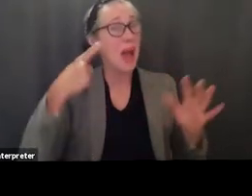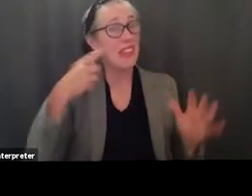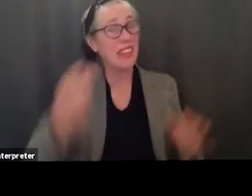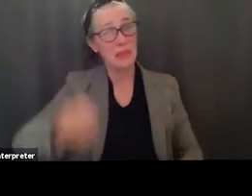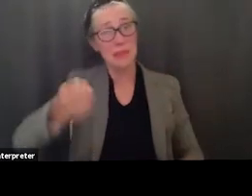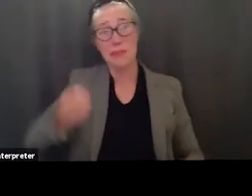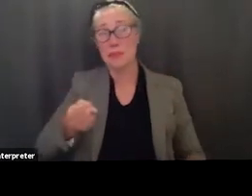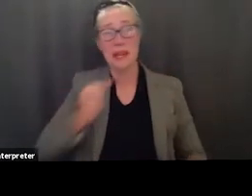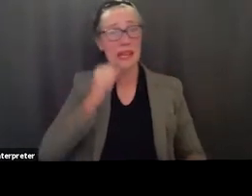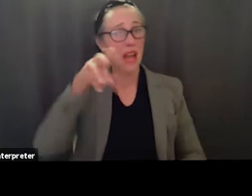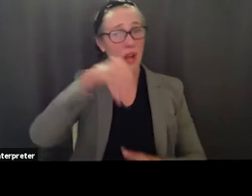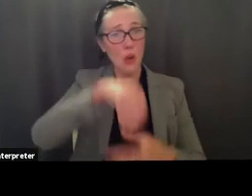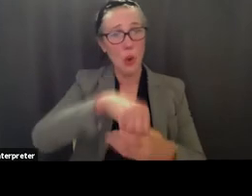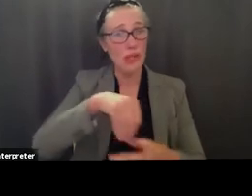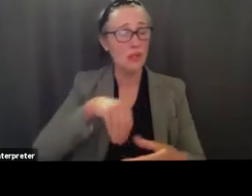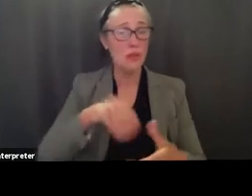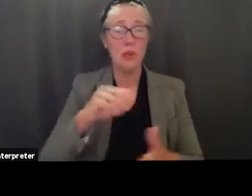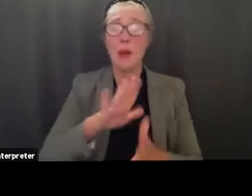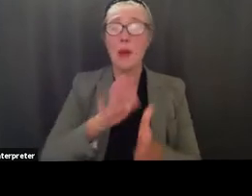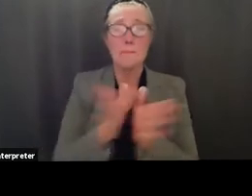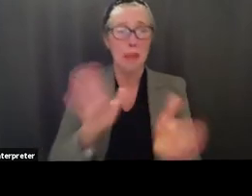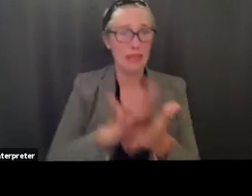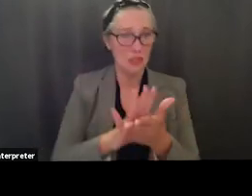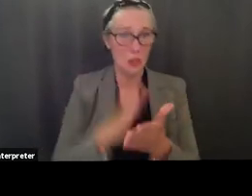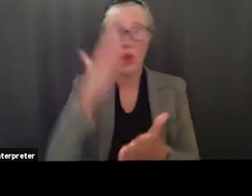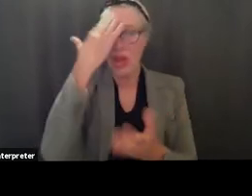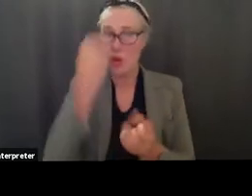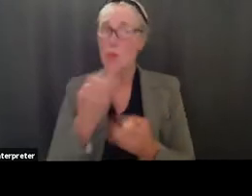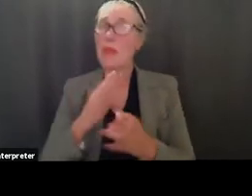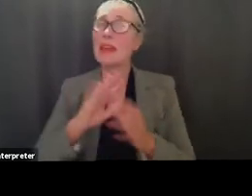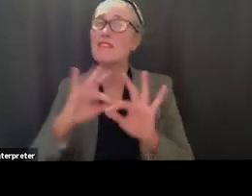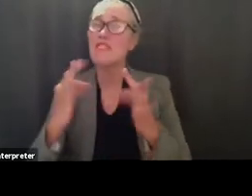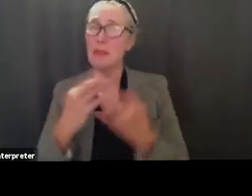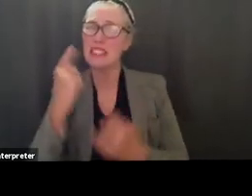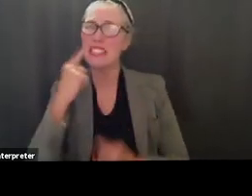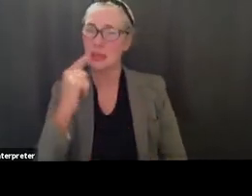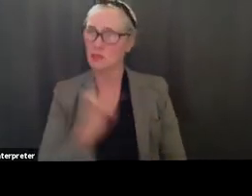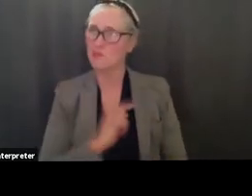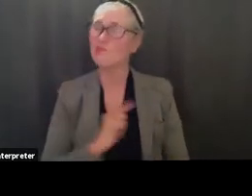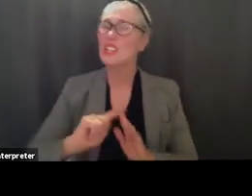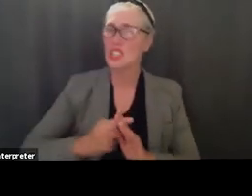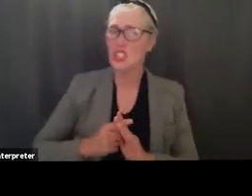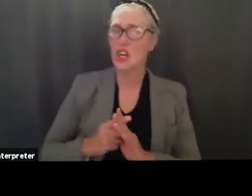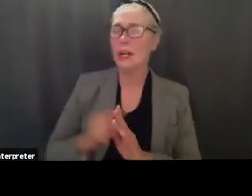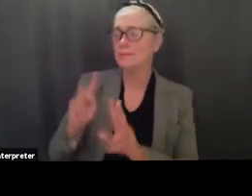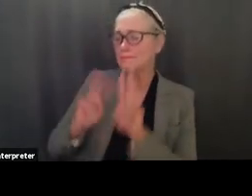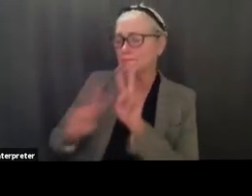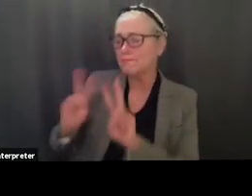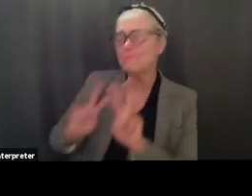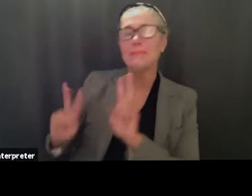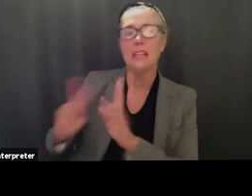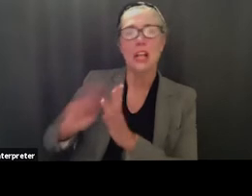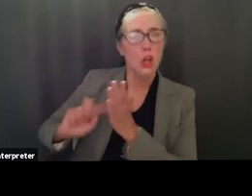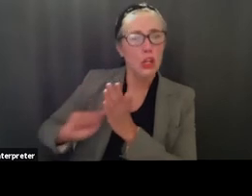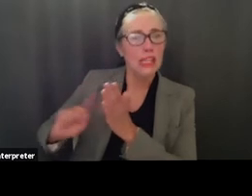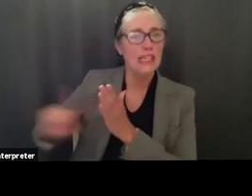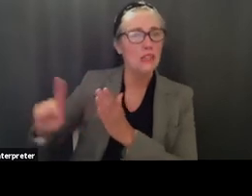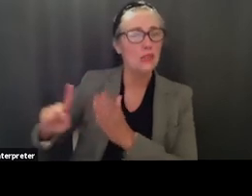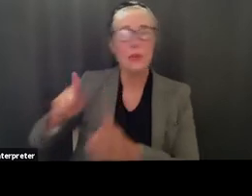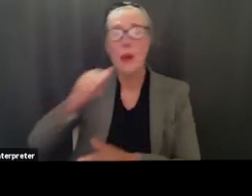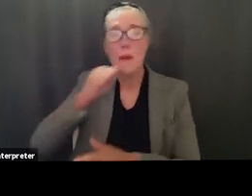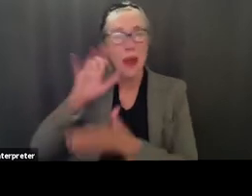i know many families considering the same i've already started looking into private schooling and i'm also considering homeschooling her with other parents